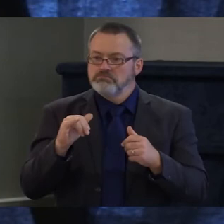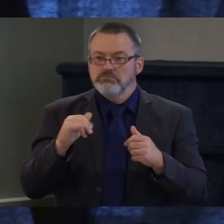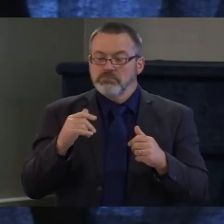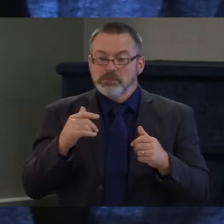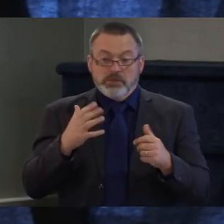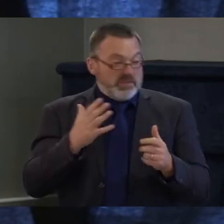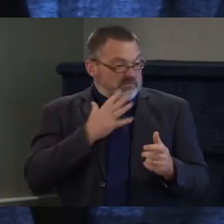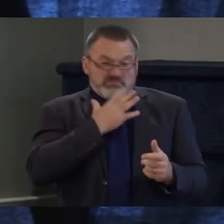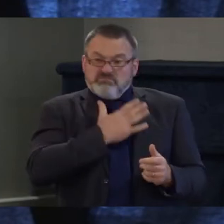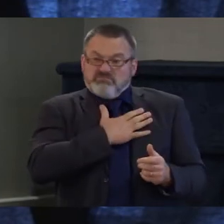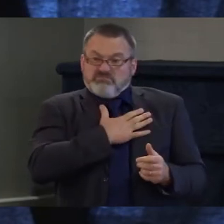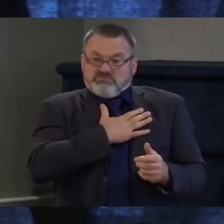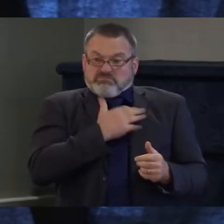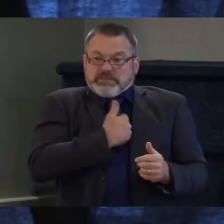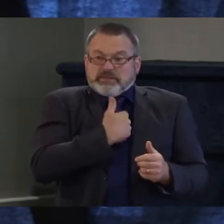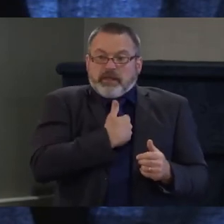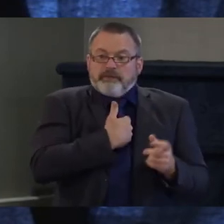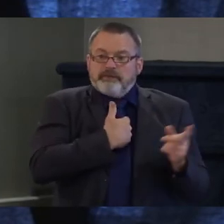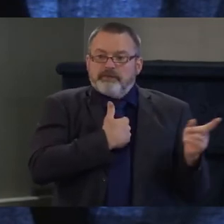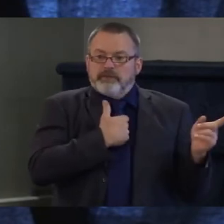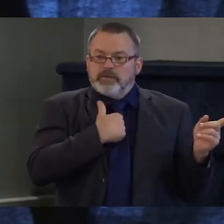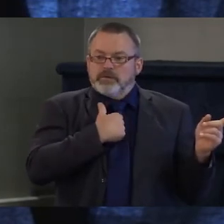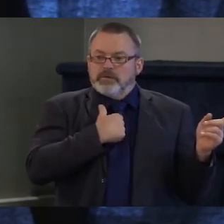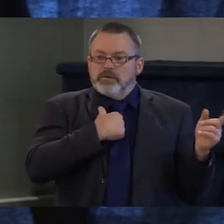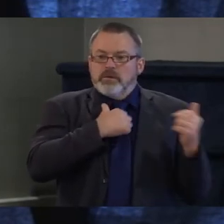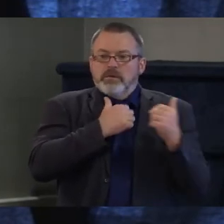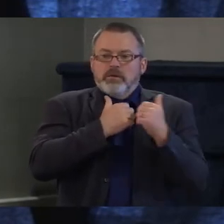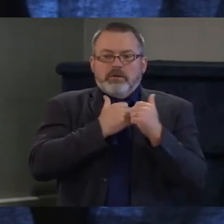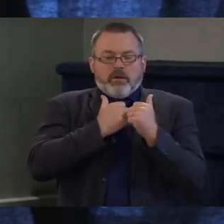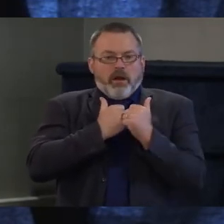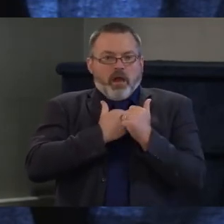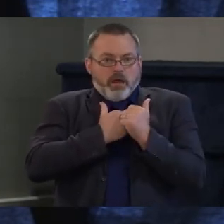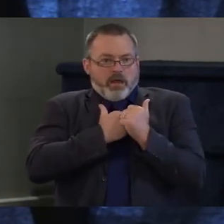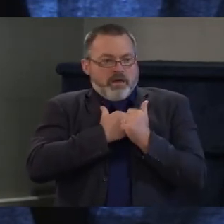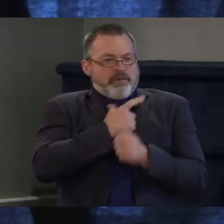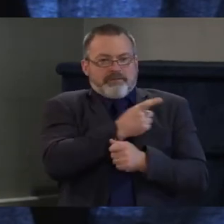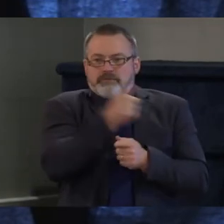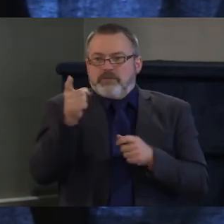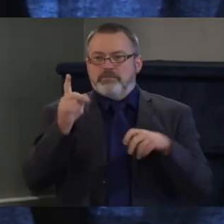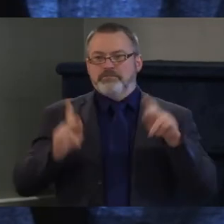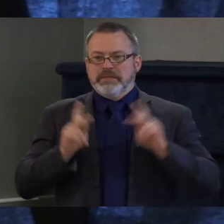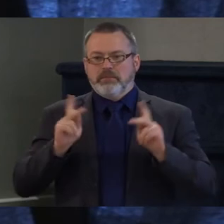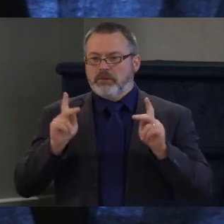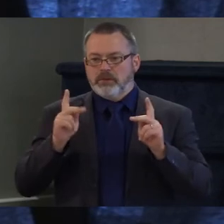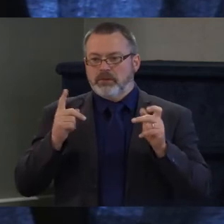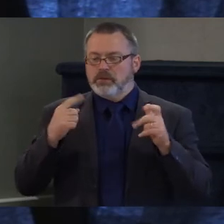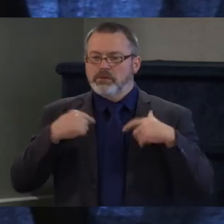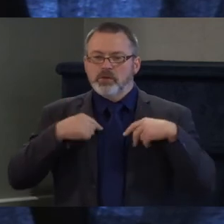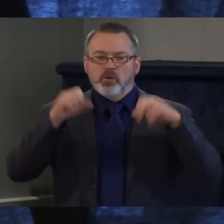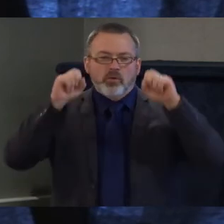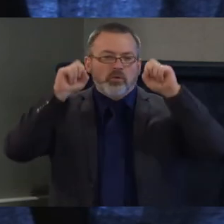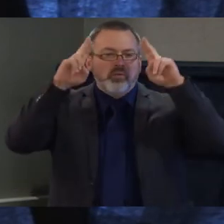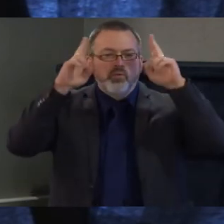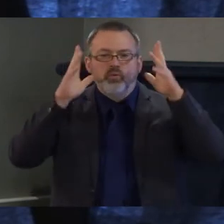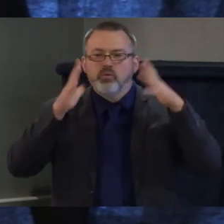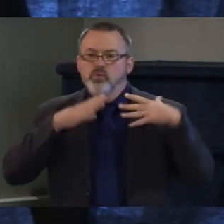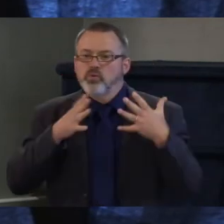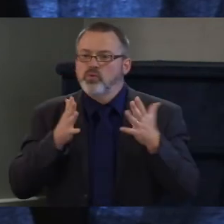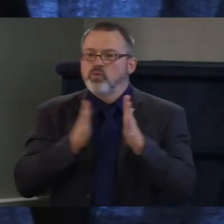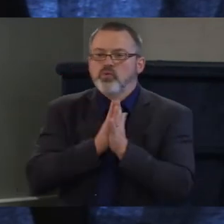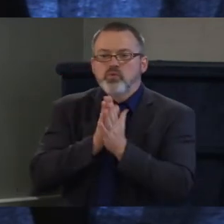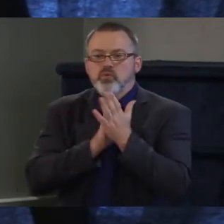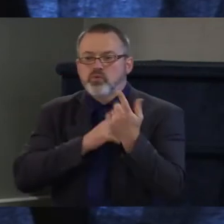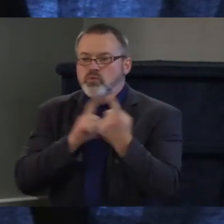motivated by a deep love of people that's why i do the work that i do that's why i was a teacher that's why i served my community as a senator